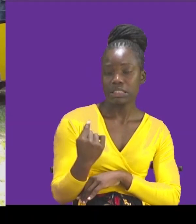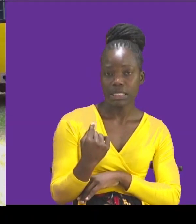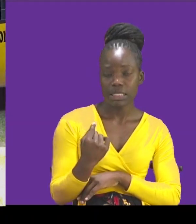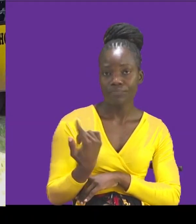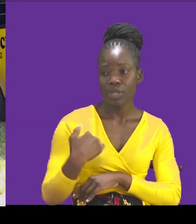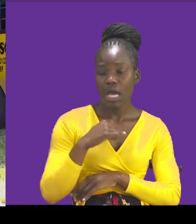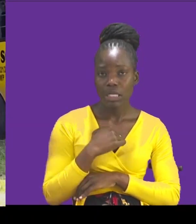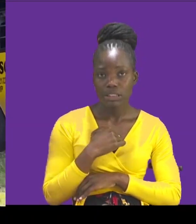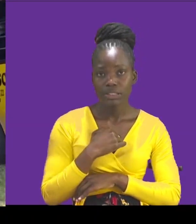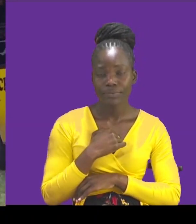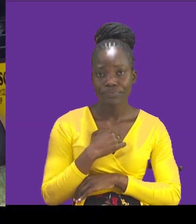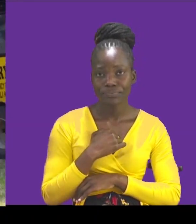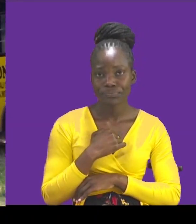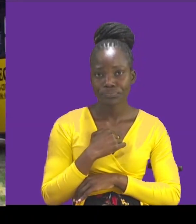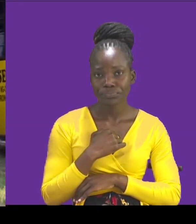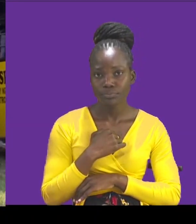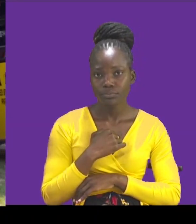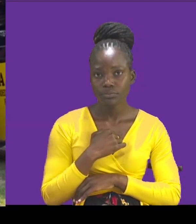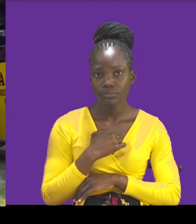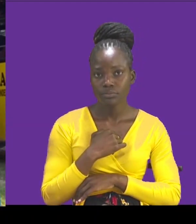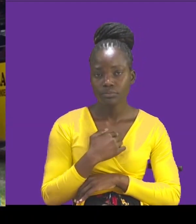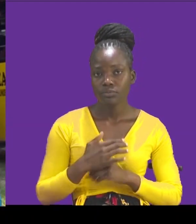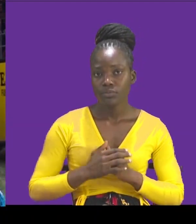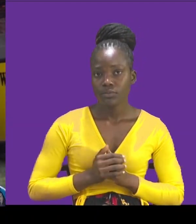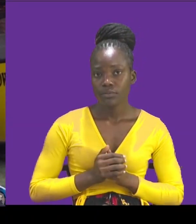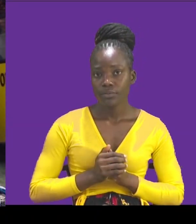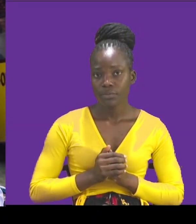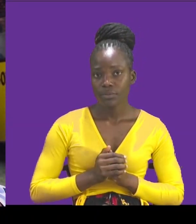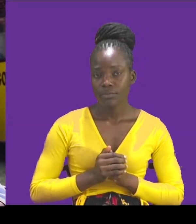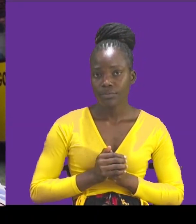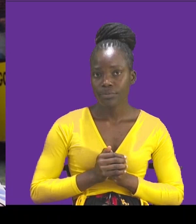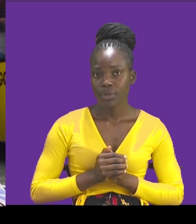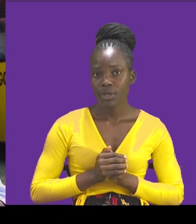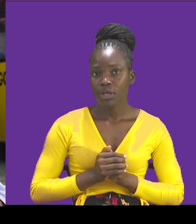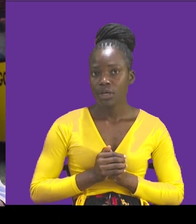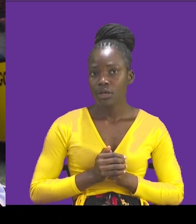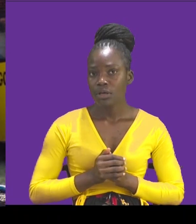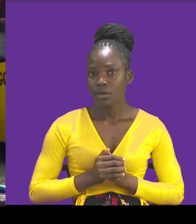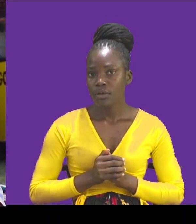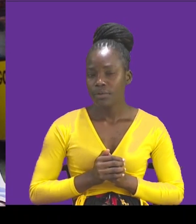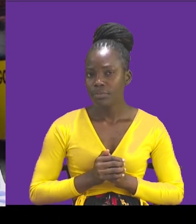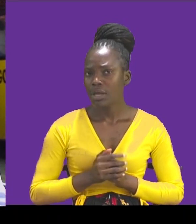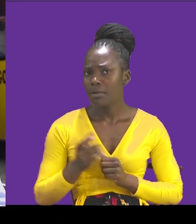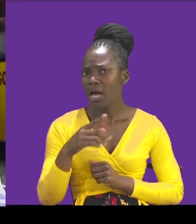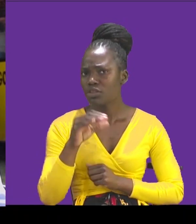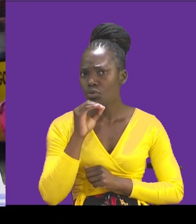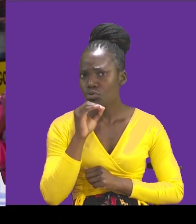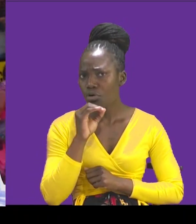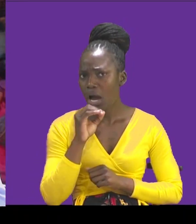we were being, there were some censors being done. Around October, November there.